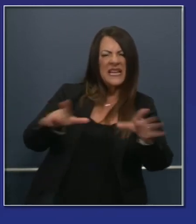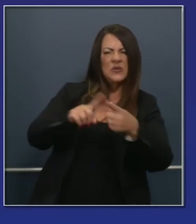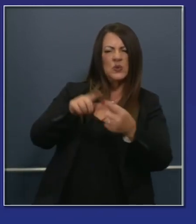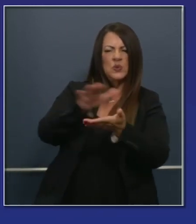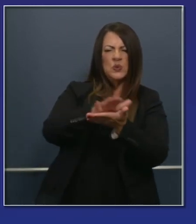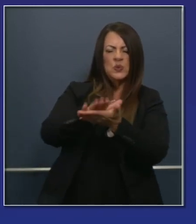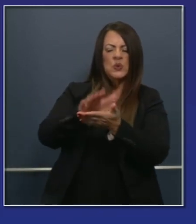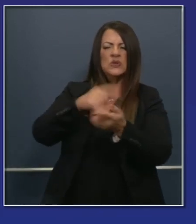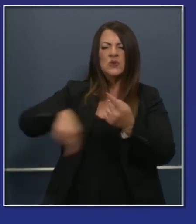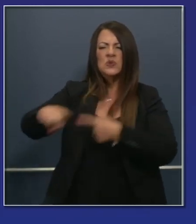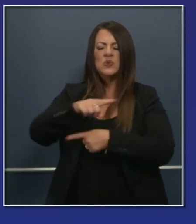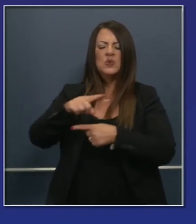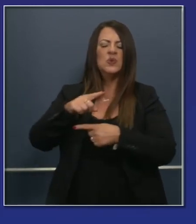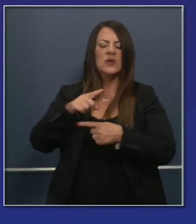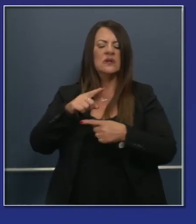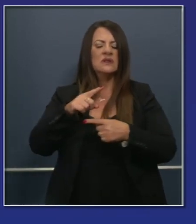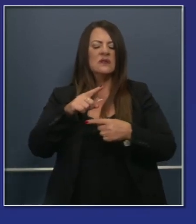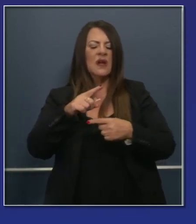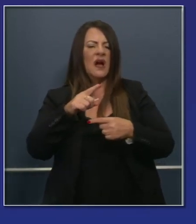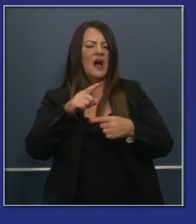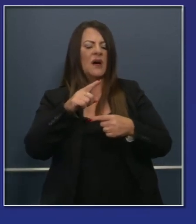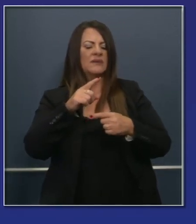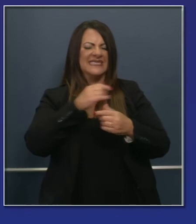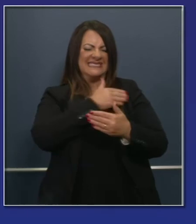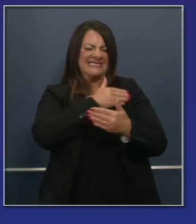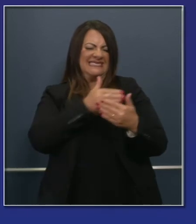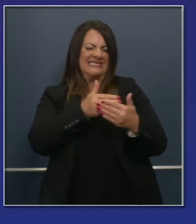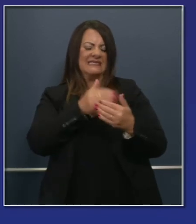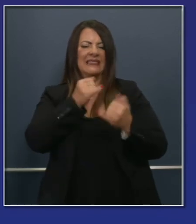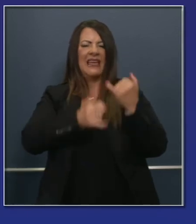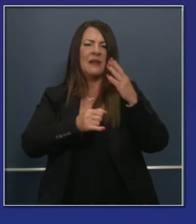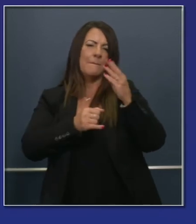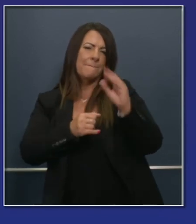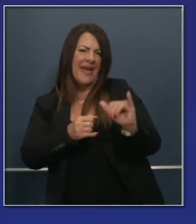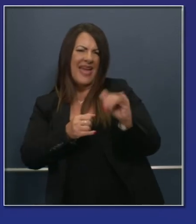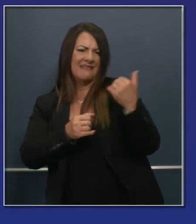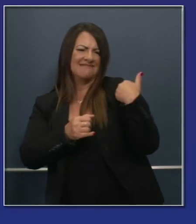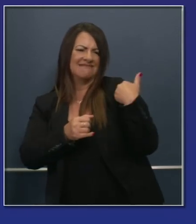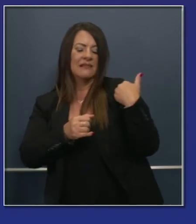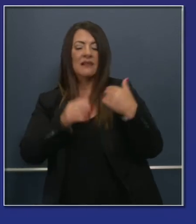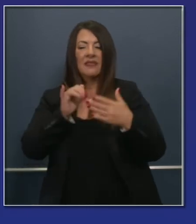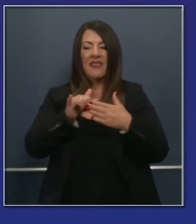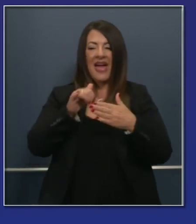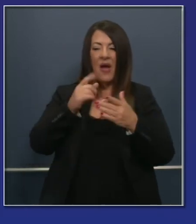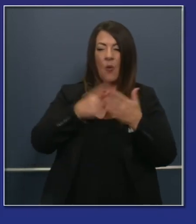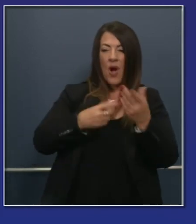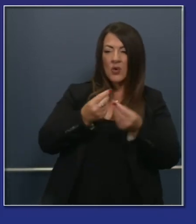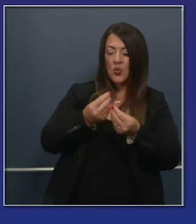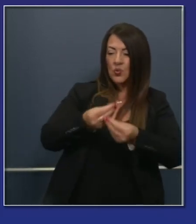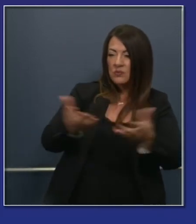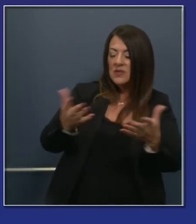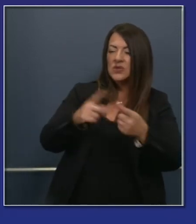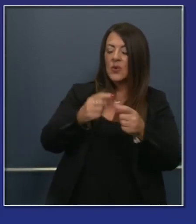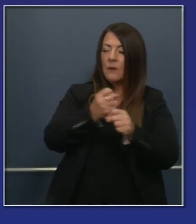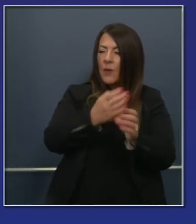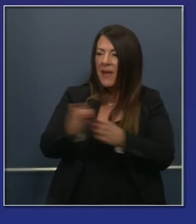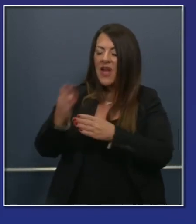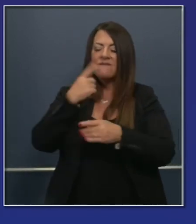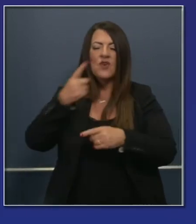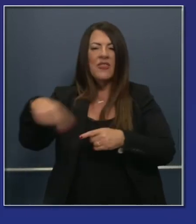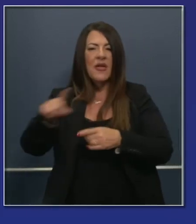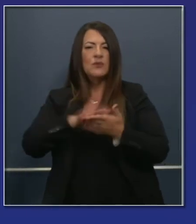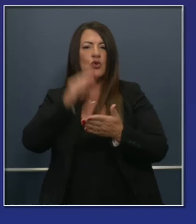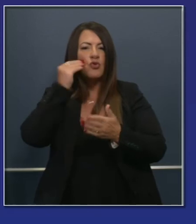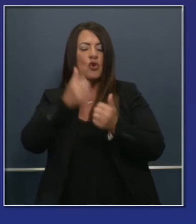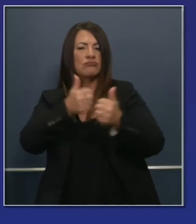school year where we were all rushing to provide for distance learning but you can see the vast majority overwhelming majority of